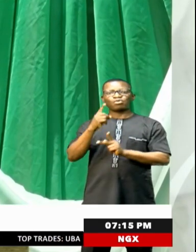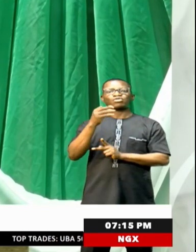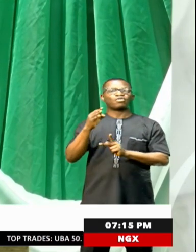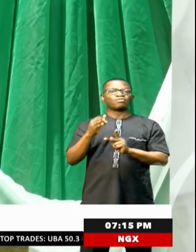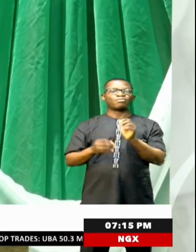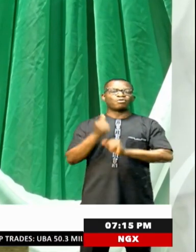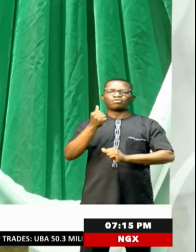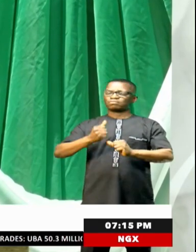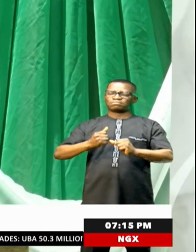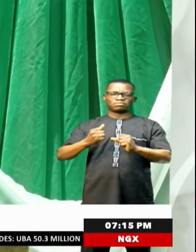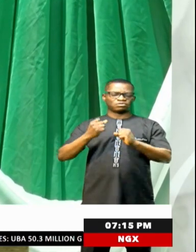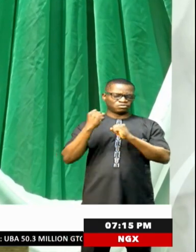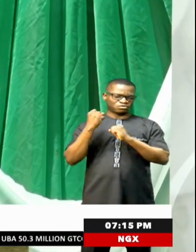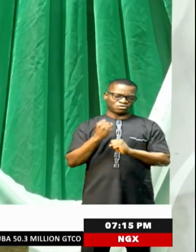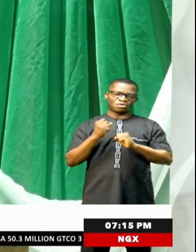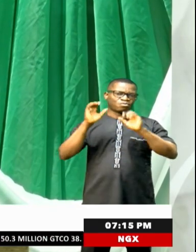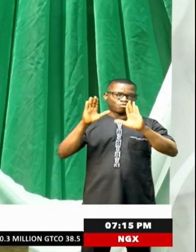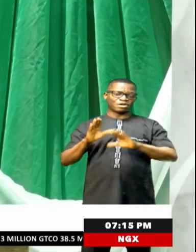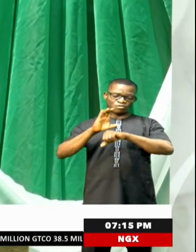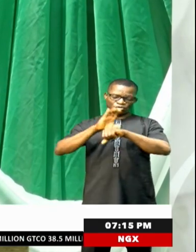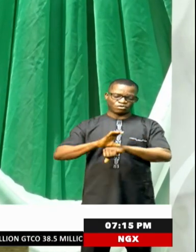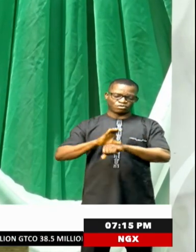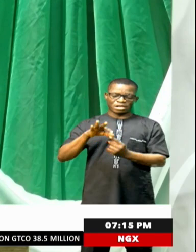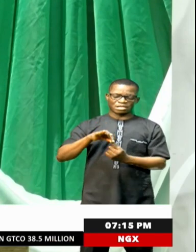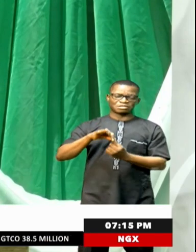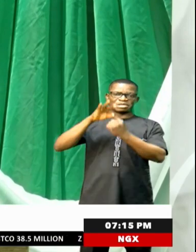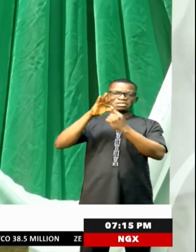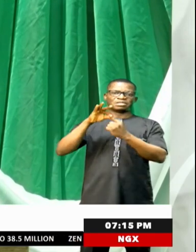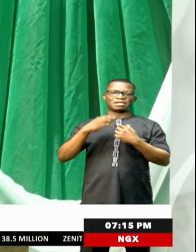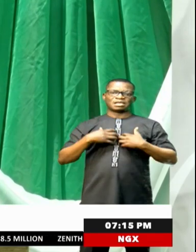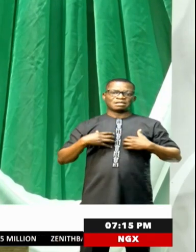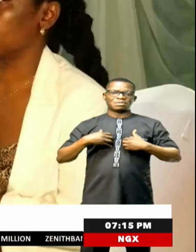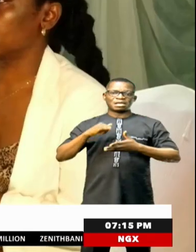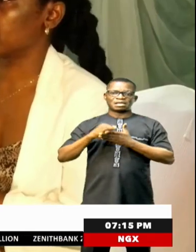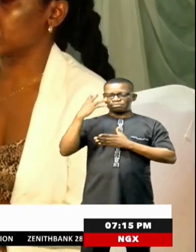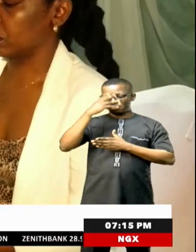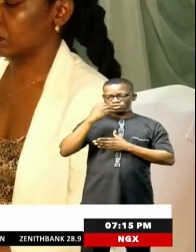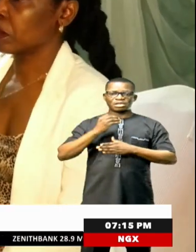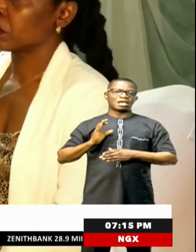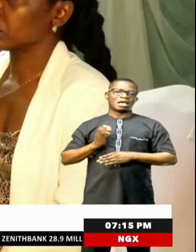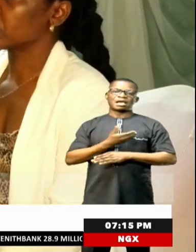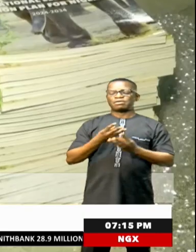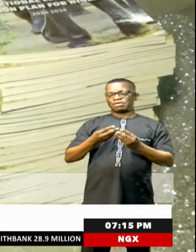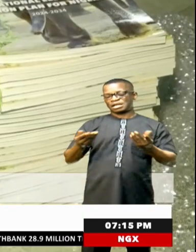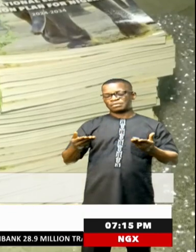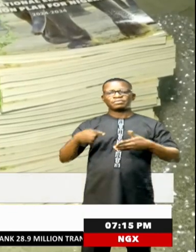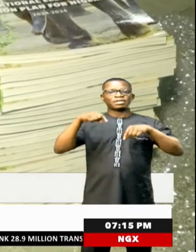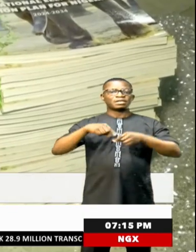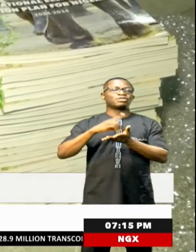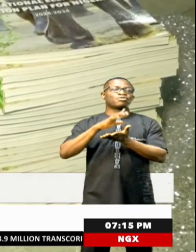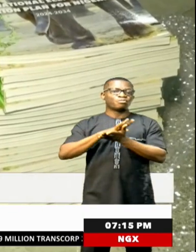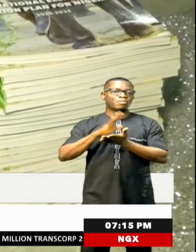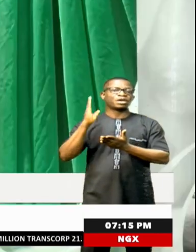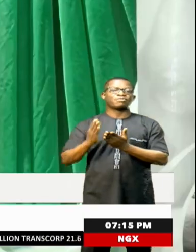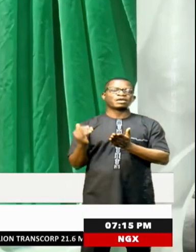and culturally significant species that grays our land. The launch of this document reaffirms